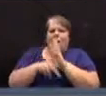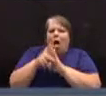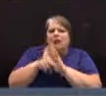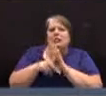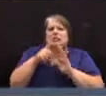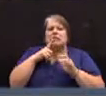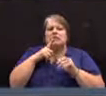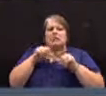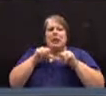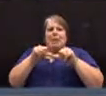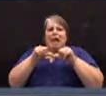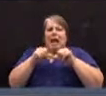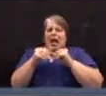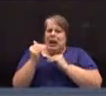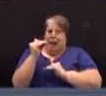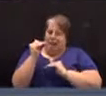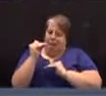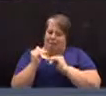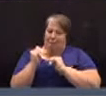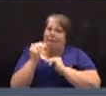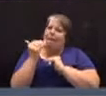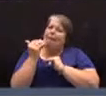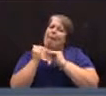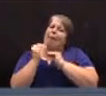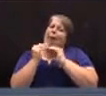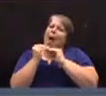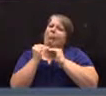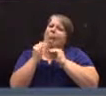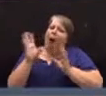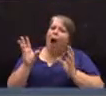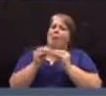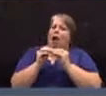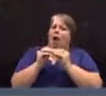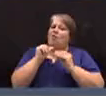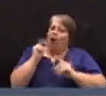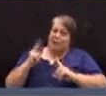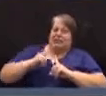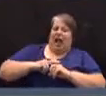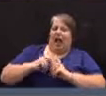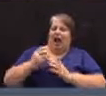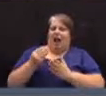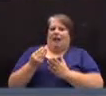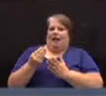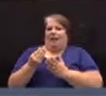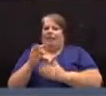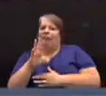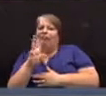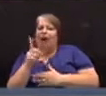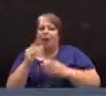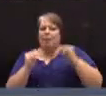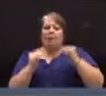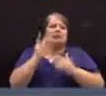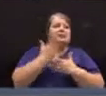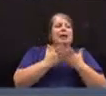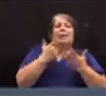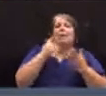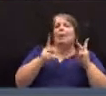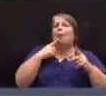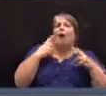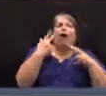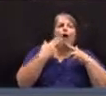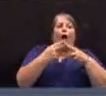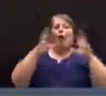maintaining a minimum amount of money in the unassigned fund balance. Some people call it the ready day fund. Some people call it the surplus.